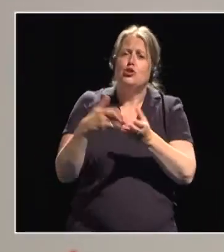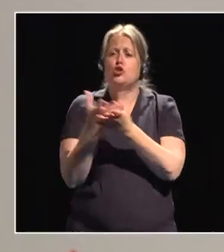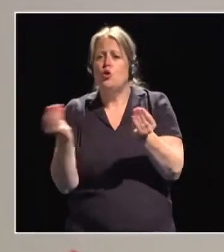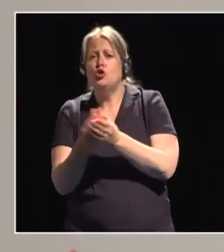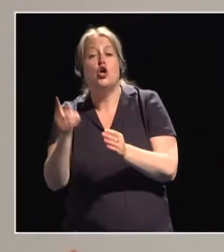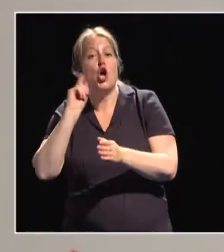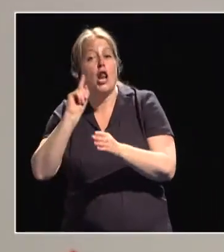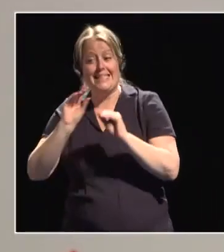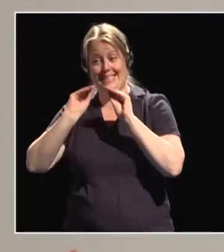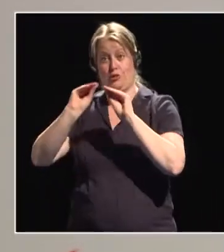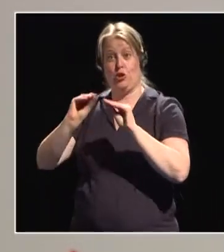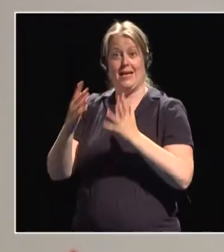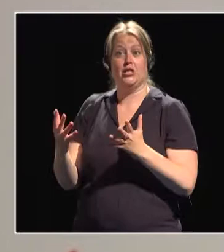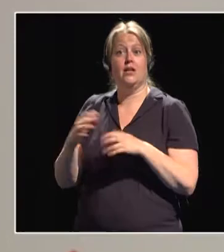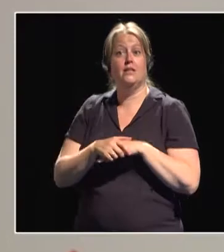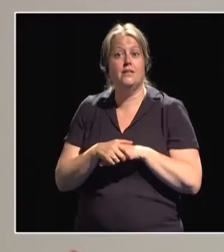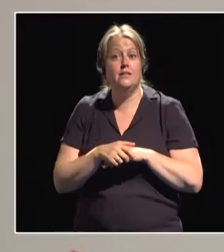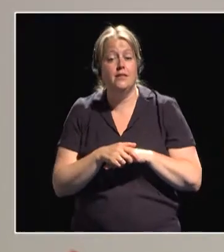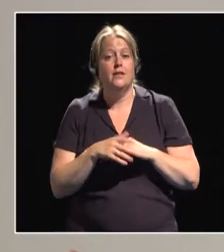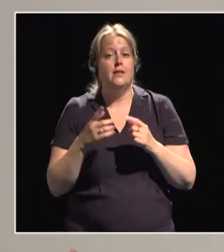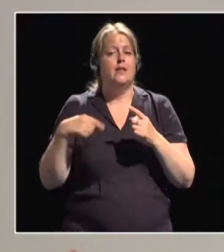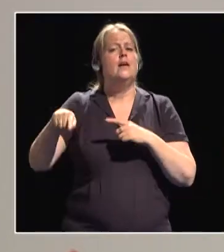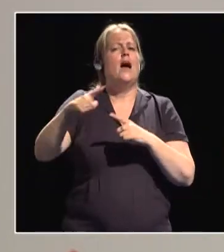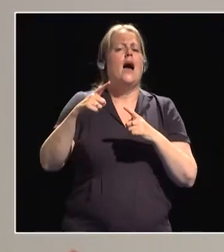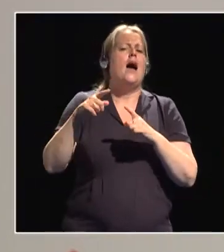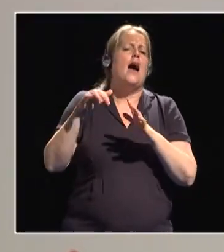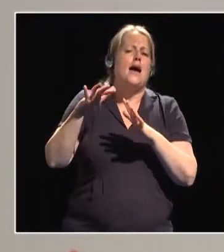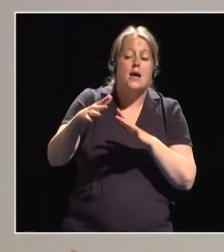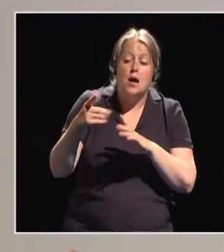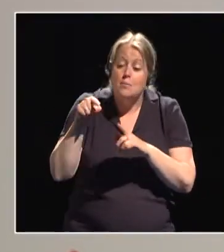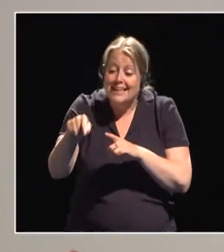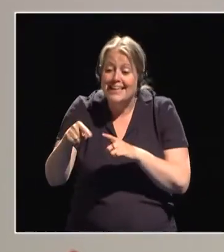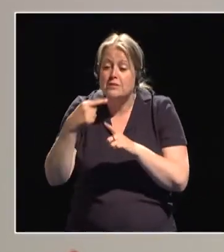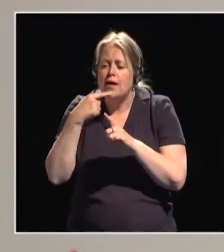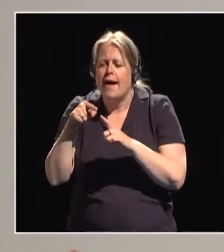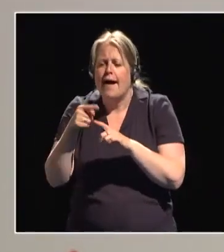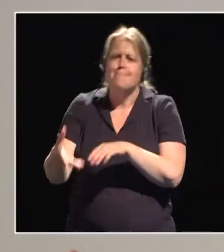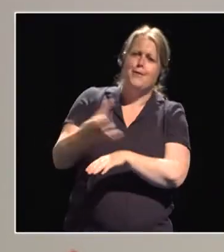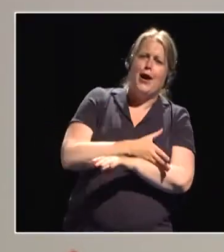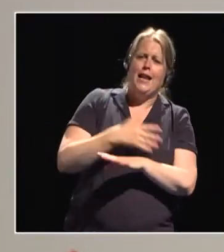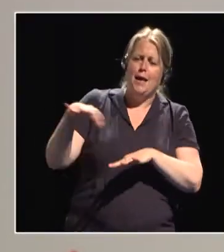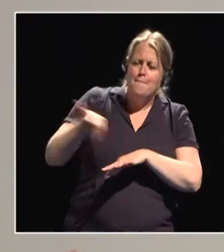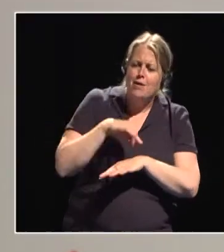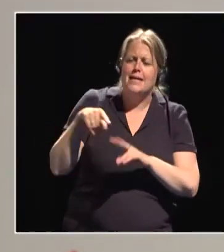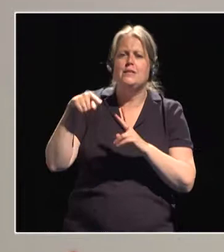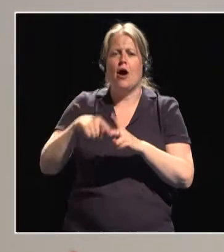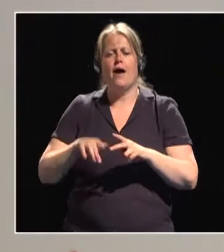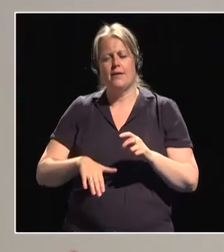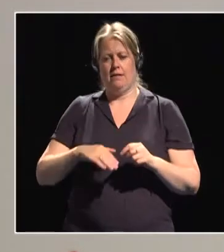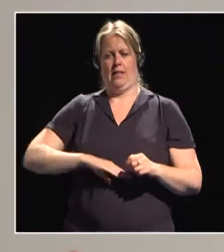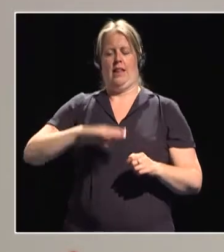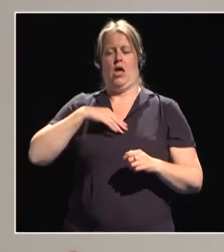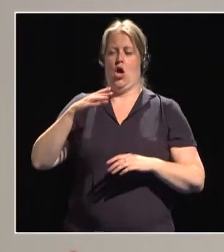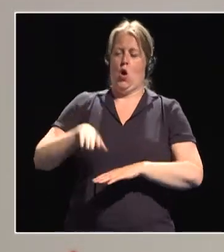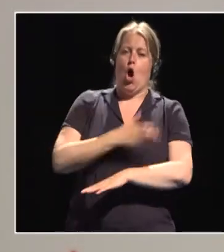are cross-sectoral. Early and forced marriage, adolescent pregnancy, gender-based violence,